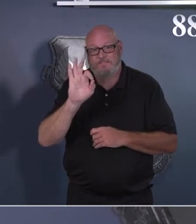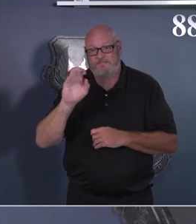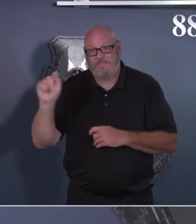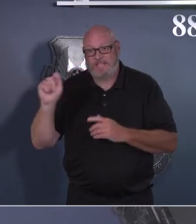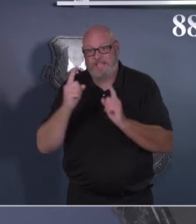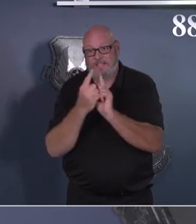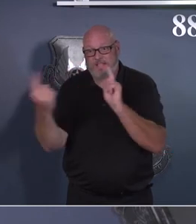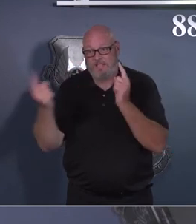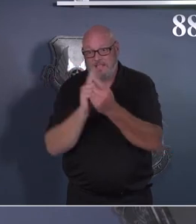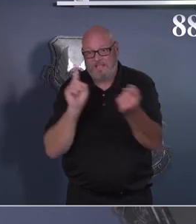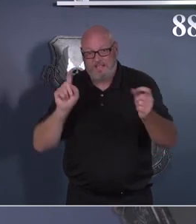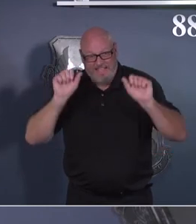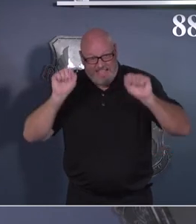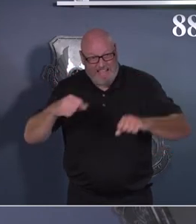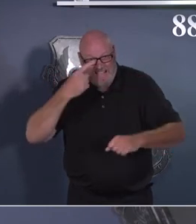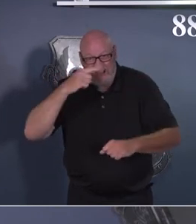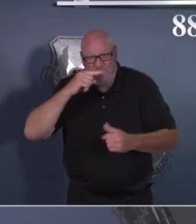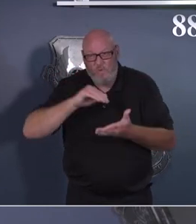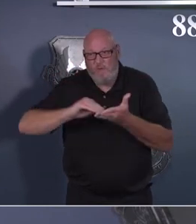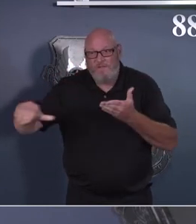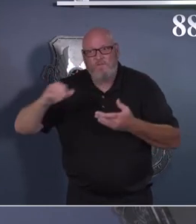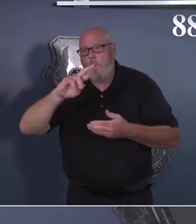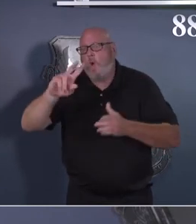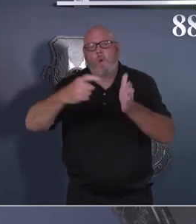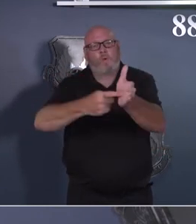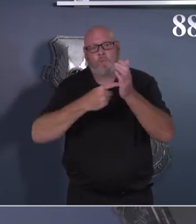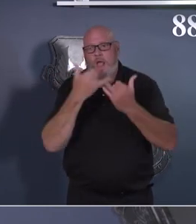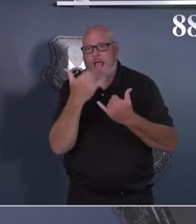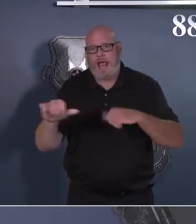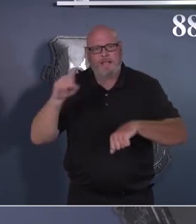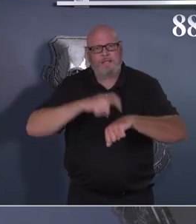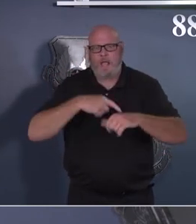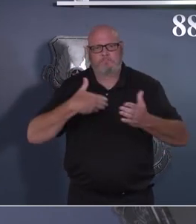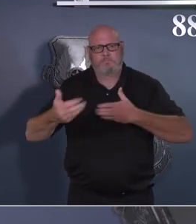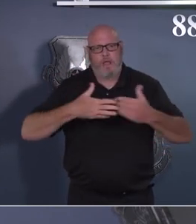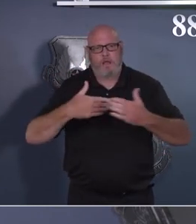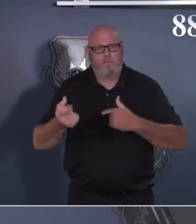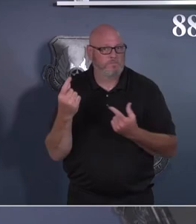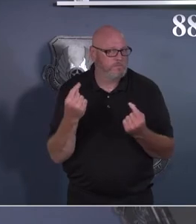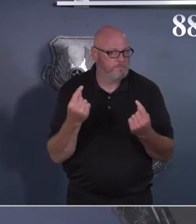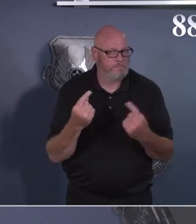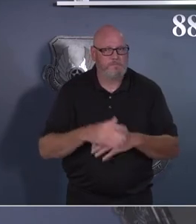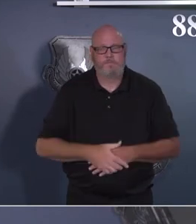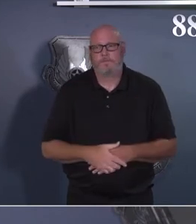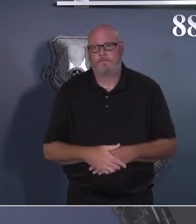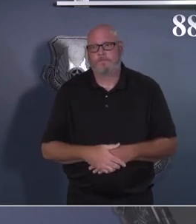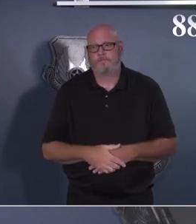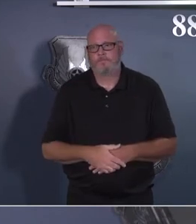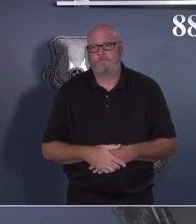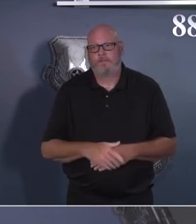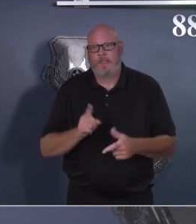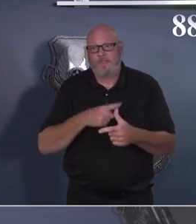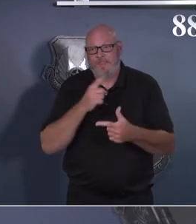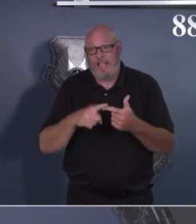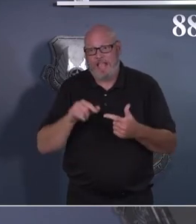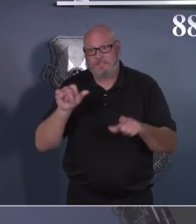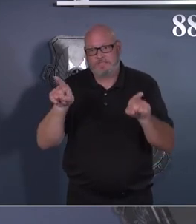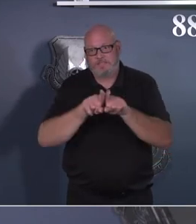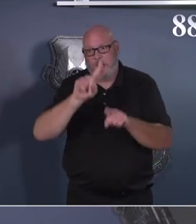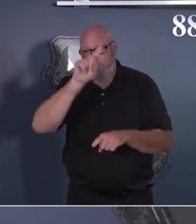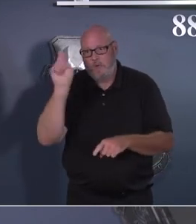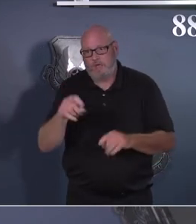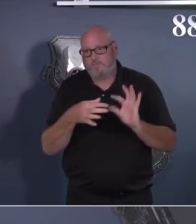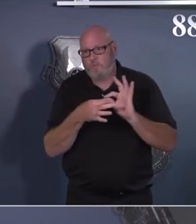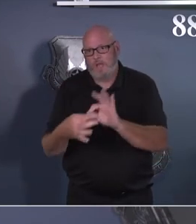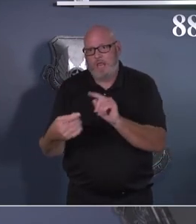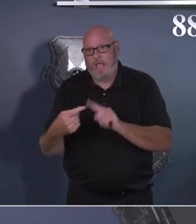they required where the request is for no physical distancing for work areas? And the same question for if there's three-footed distancing. Okay.